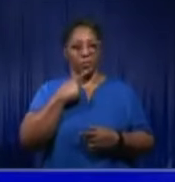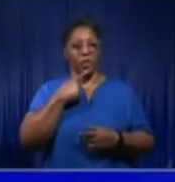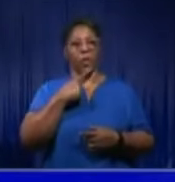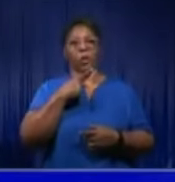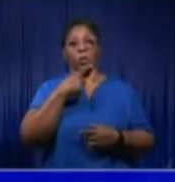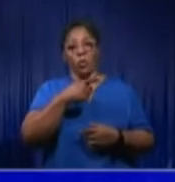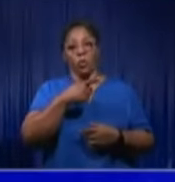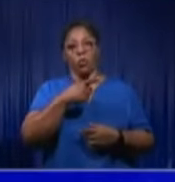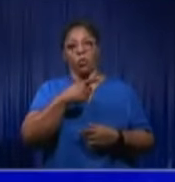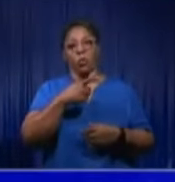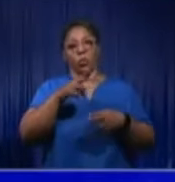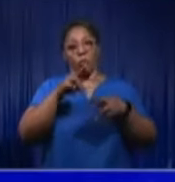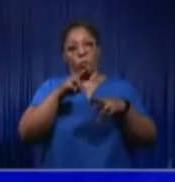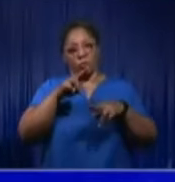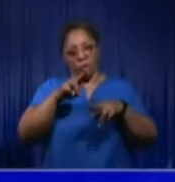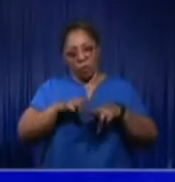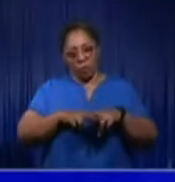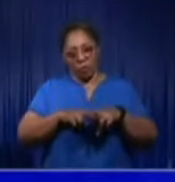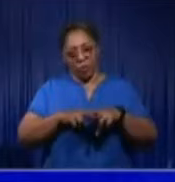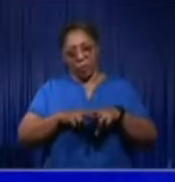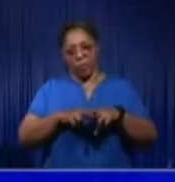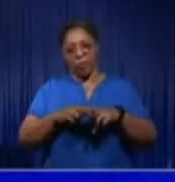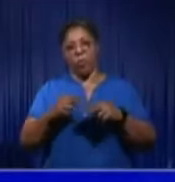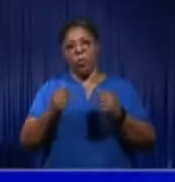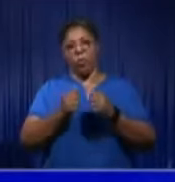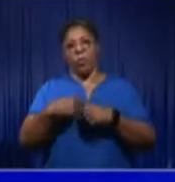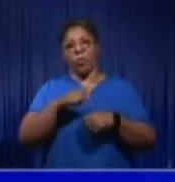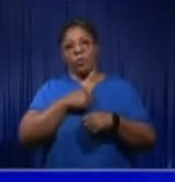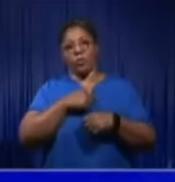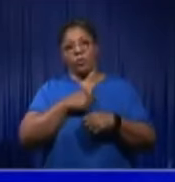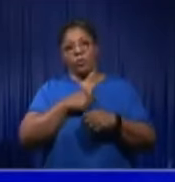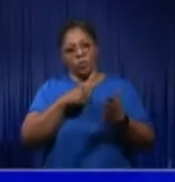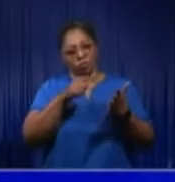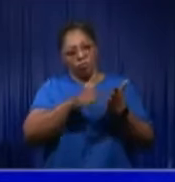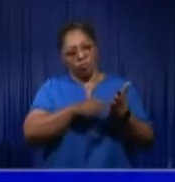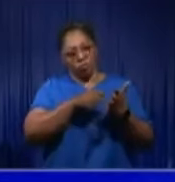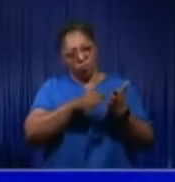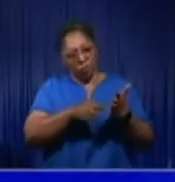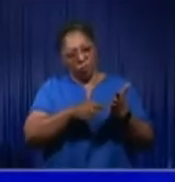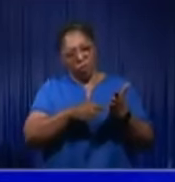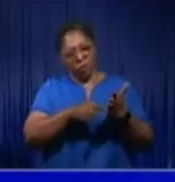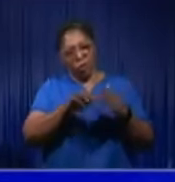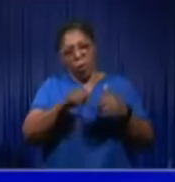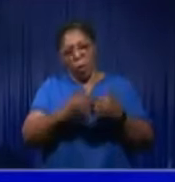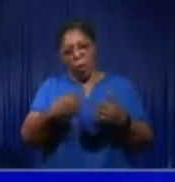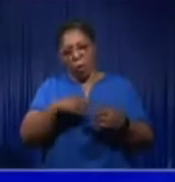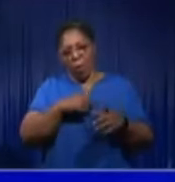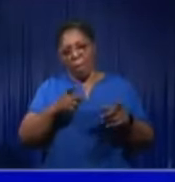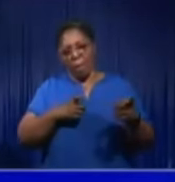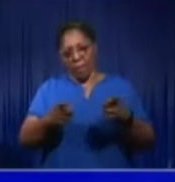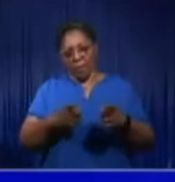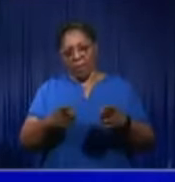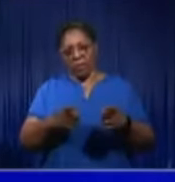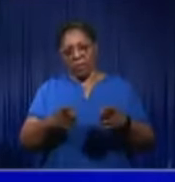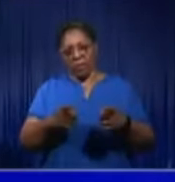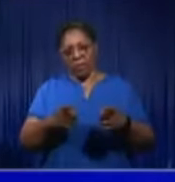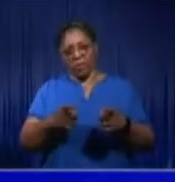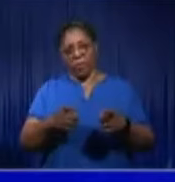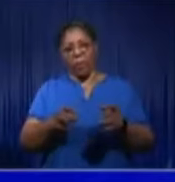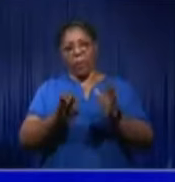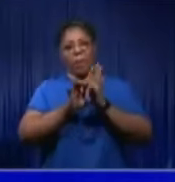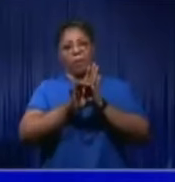And you was critical of how things were managed. For example, the mayor's